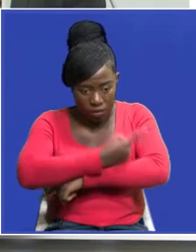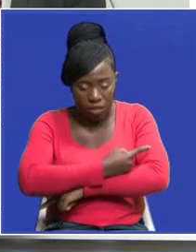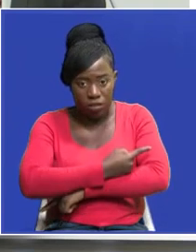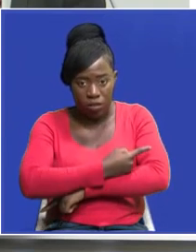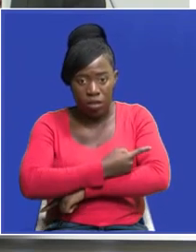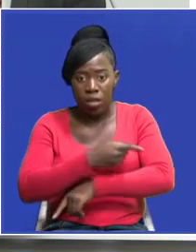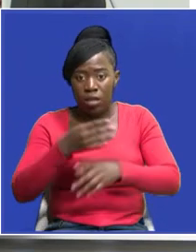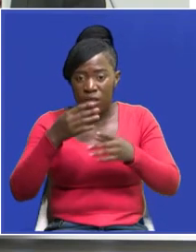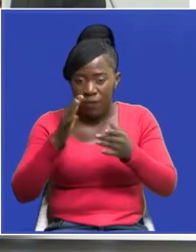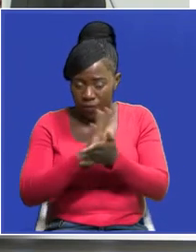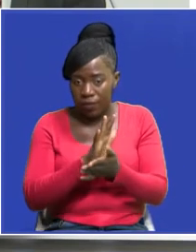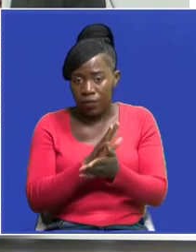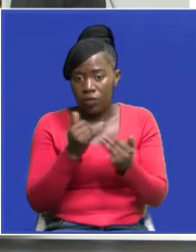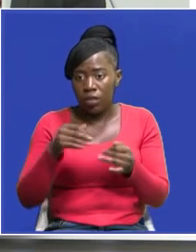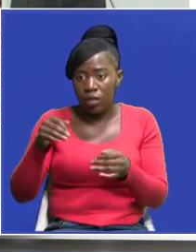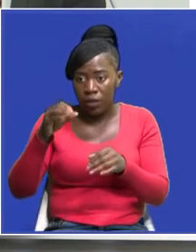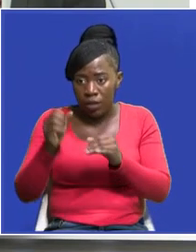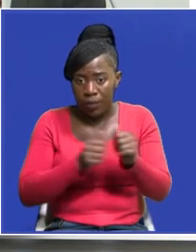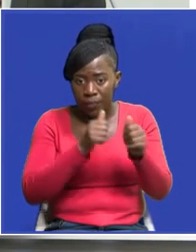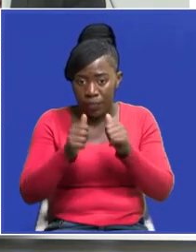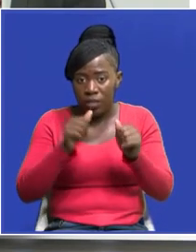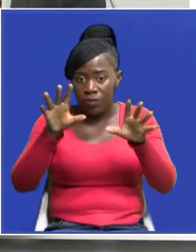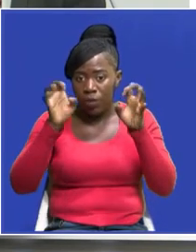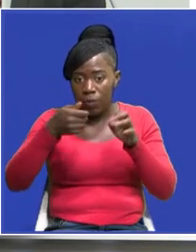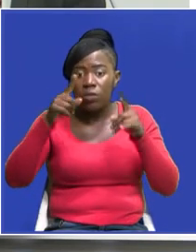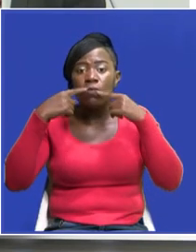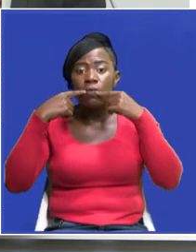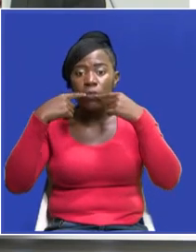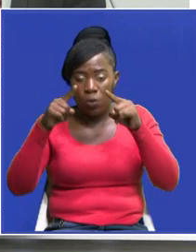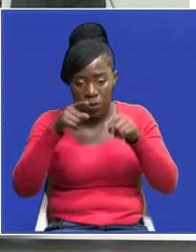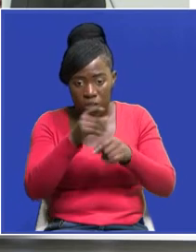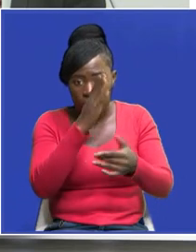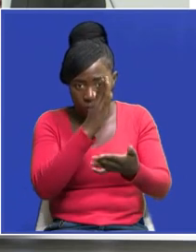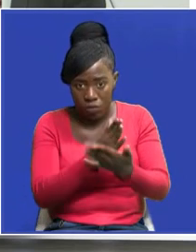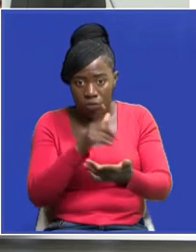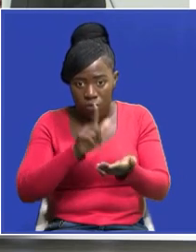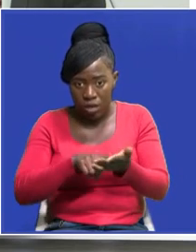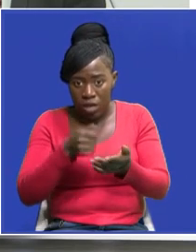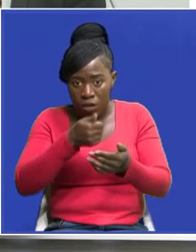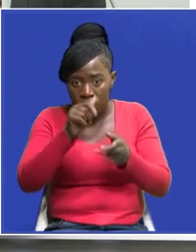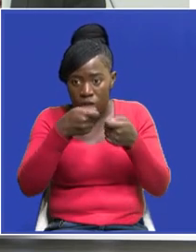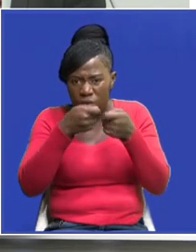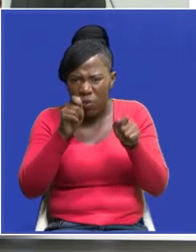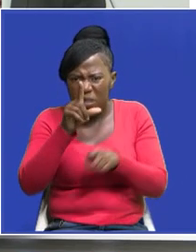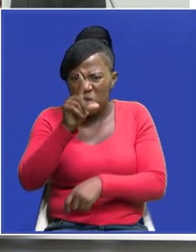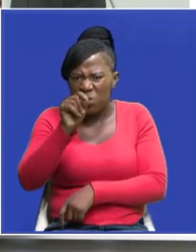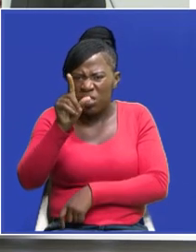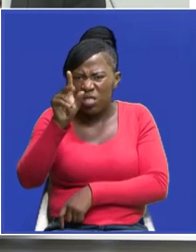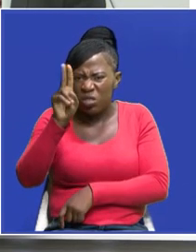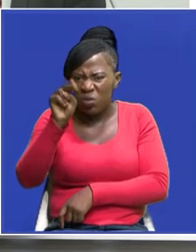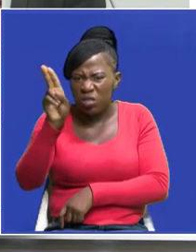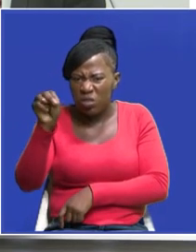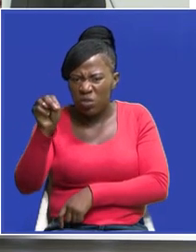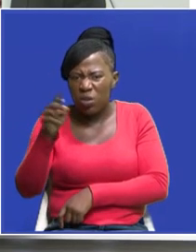acting secretary to the cabinet patrick kangua has announced the suspension today in lusaka when he opened the 2022